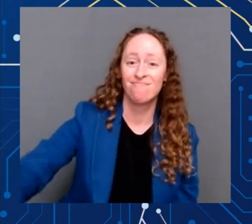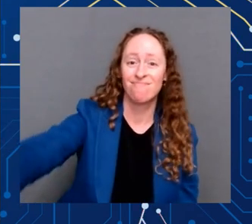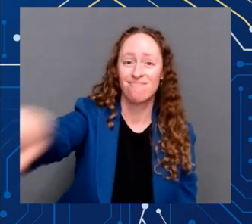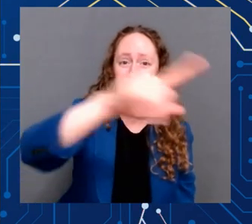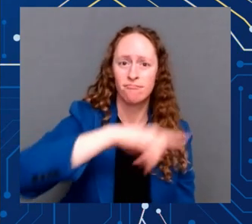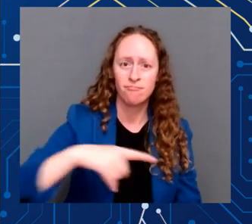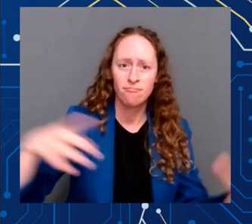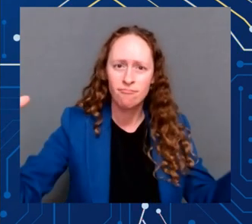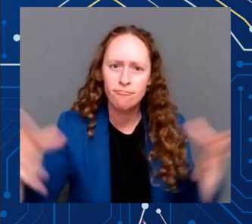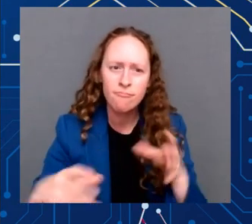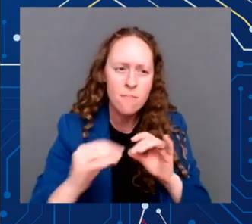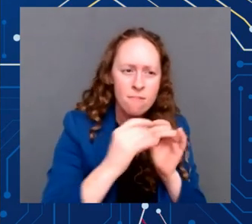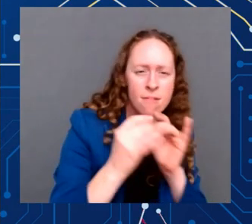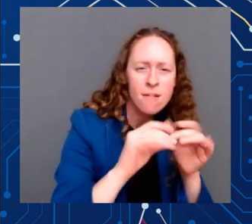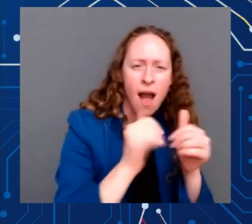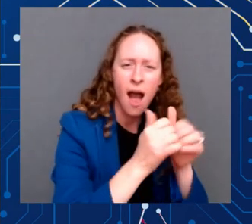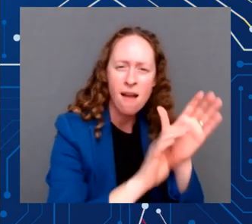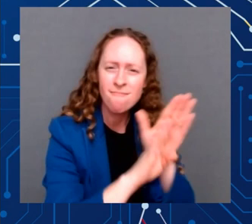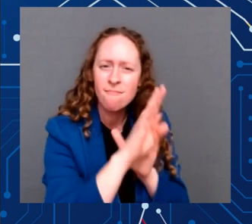was a long path to get here.